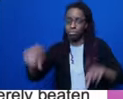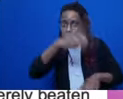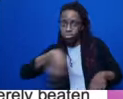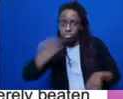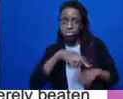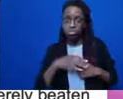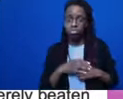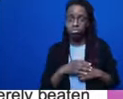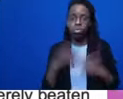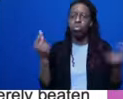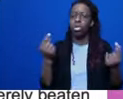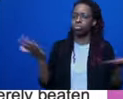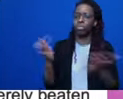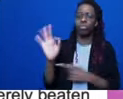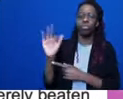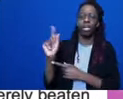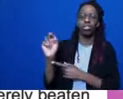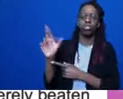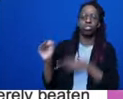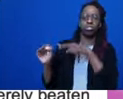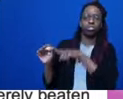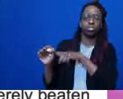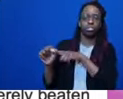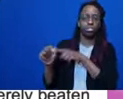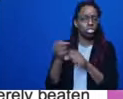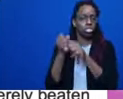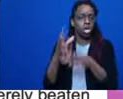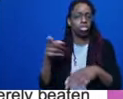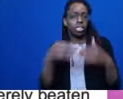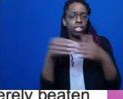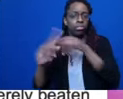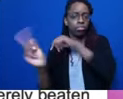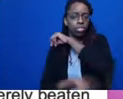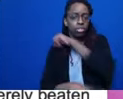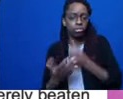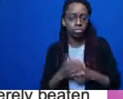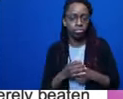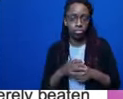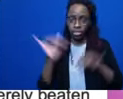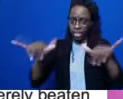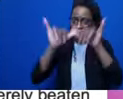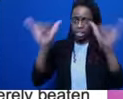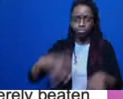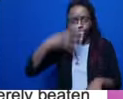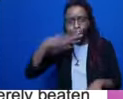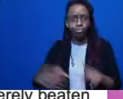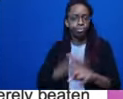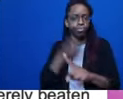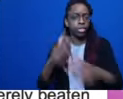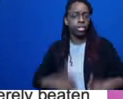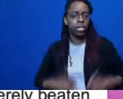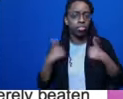the systems that negatively impacted her life path? One question you might ask is, were there any positive